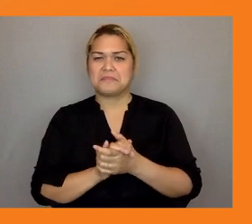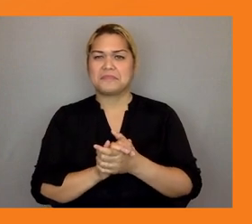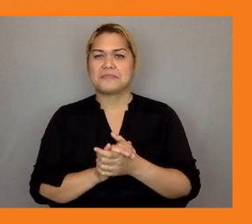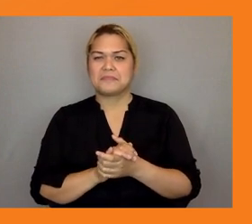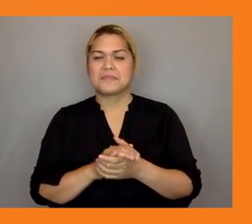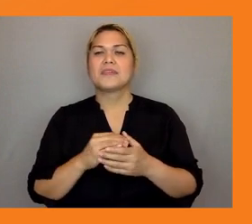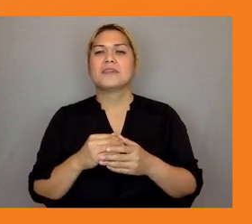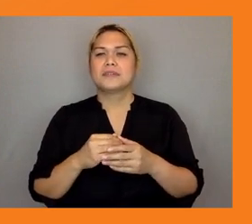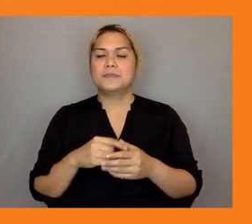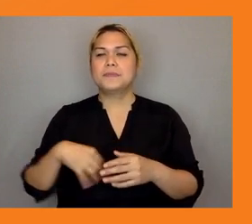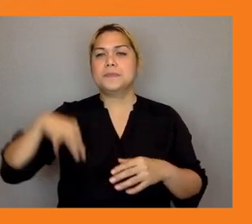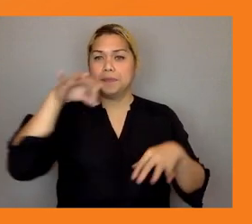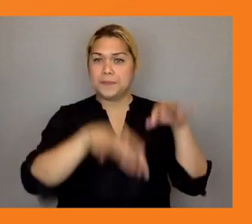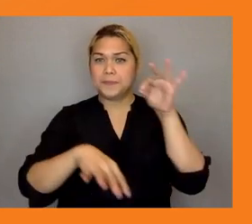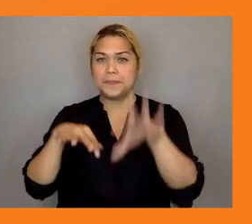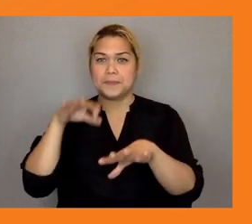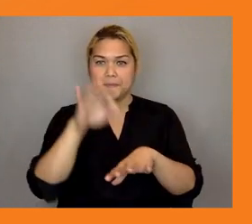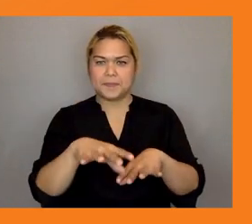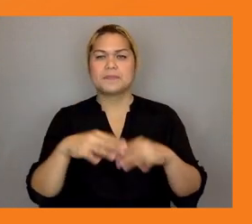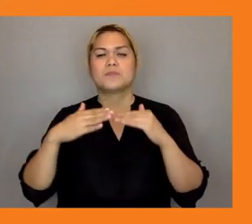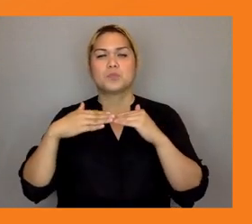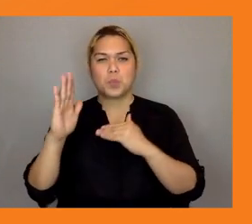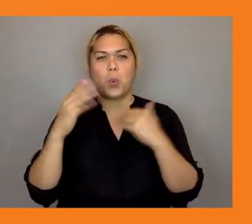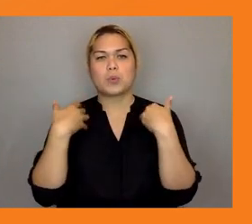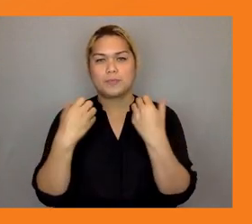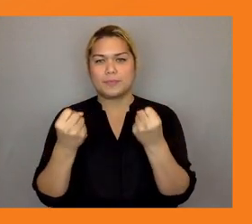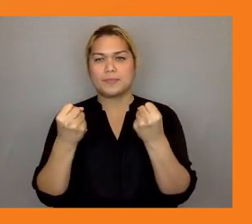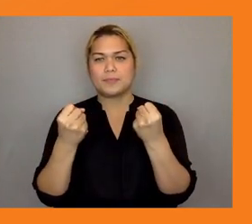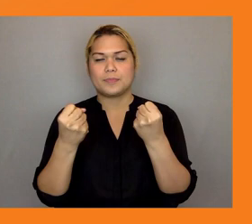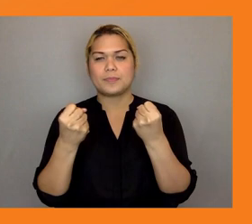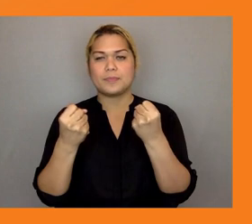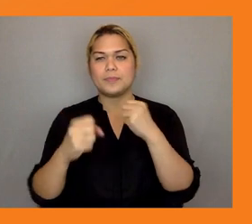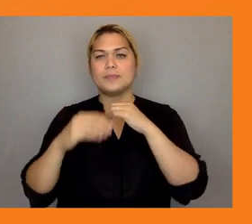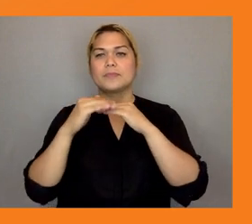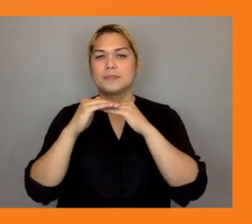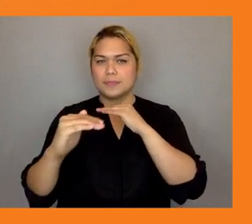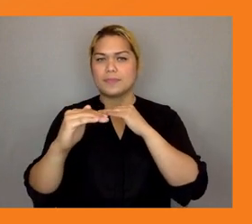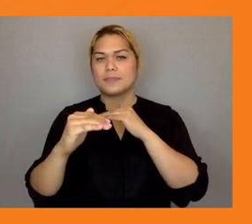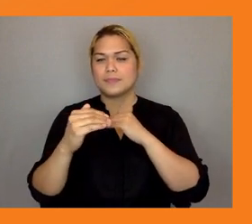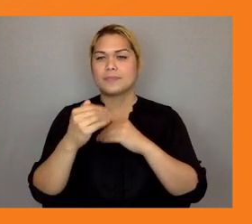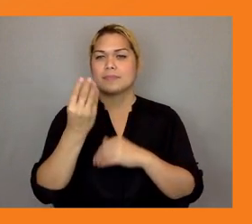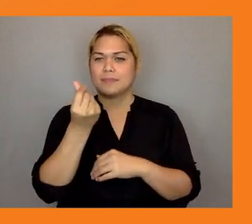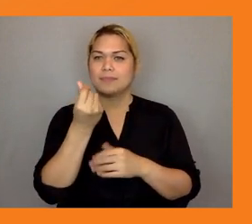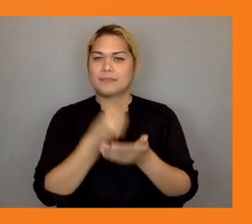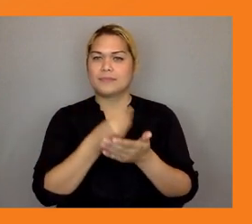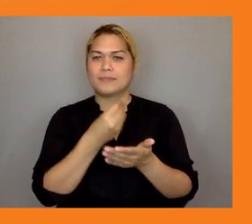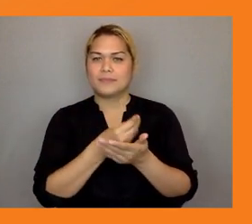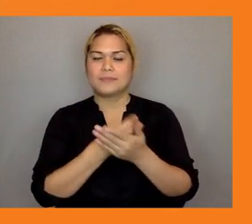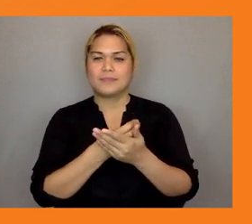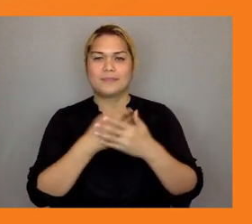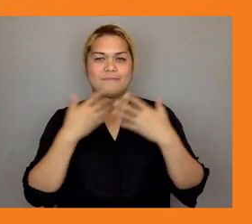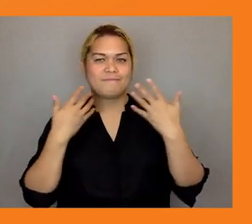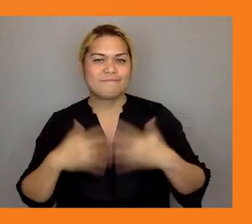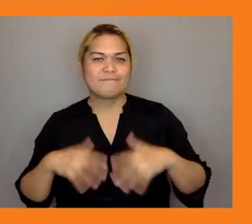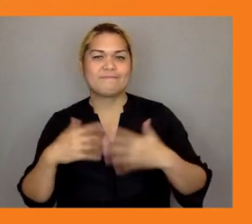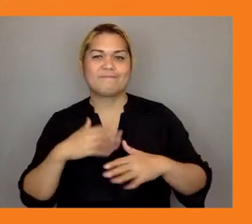resilient economy i am delighted to see all of you joining the session and i will wish all of you success with this exciting